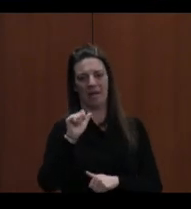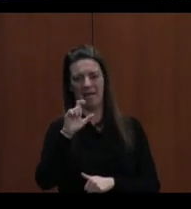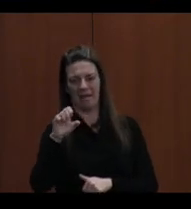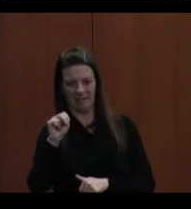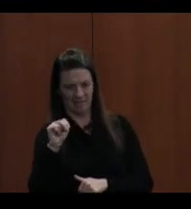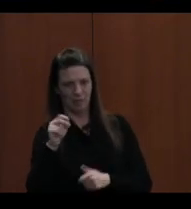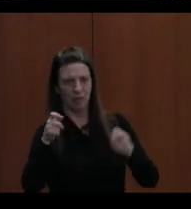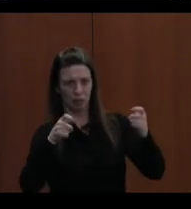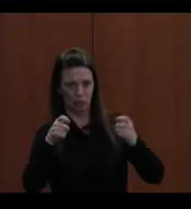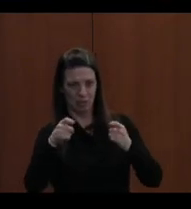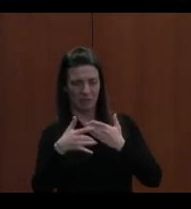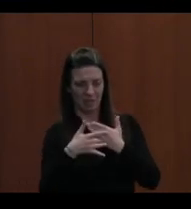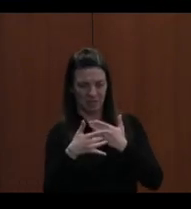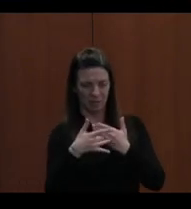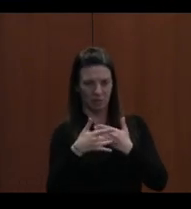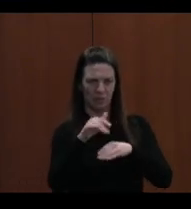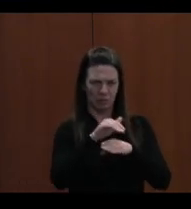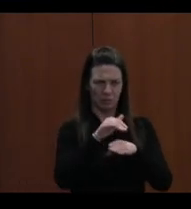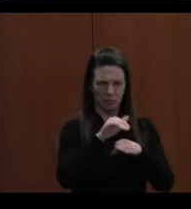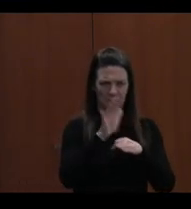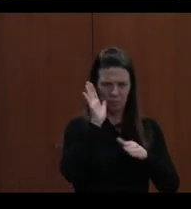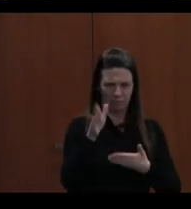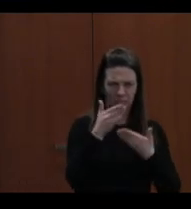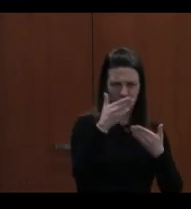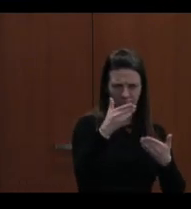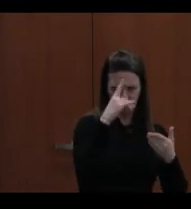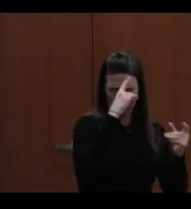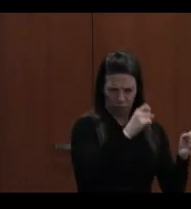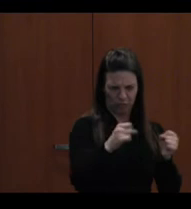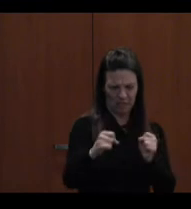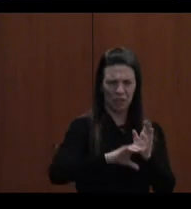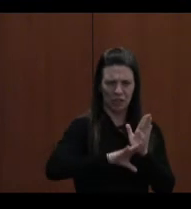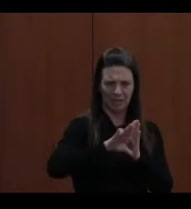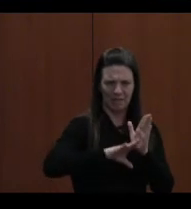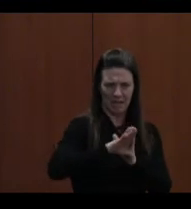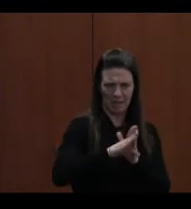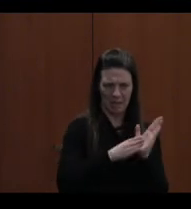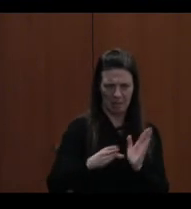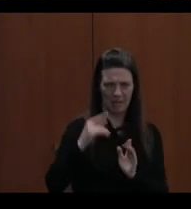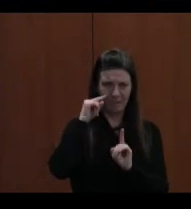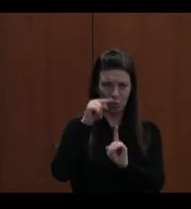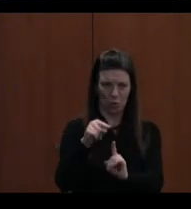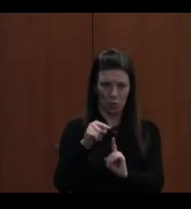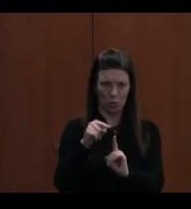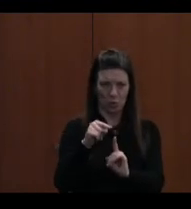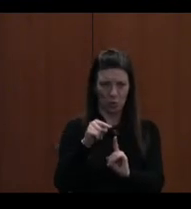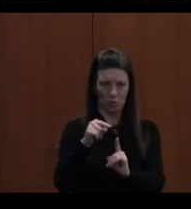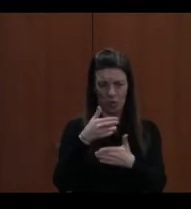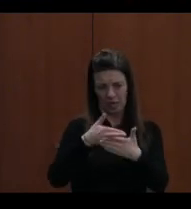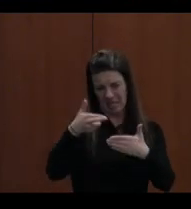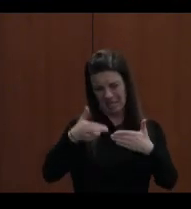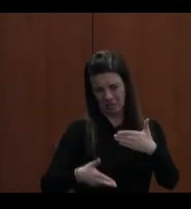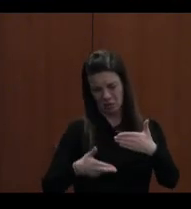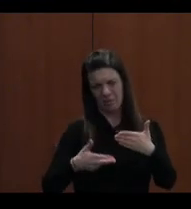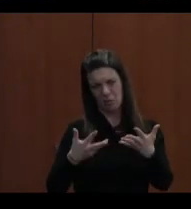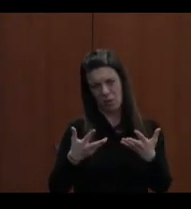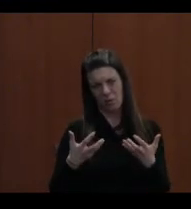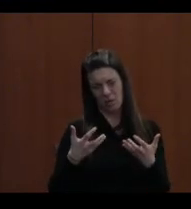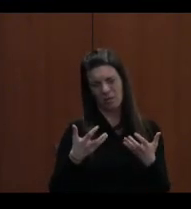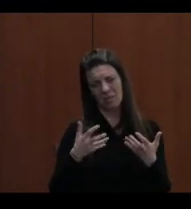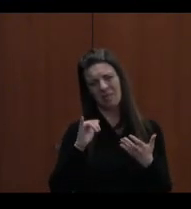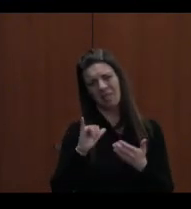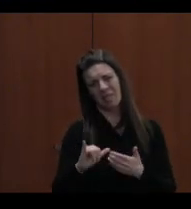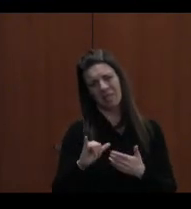WCPS Strategic Technology Plan just as an update for you. The outcomes we're looking for is just really a high-level